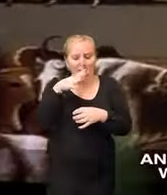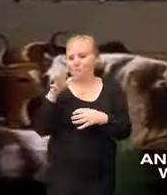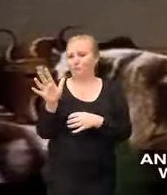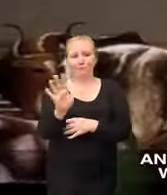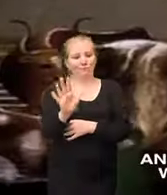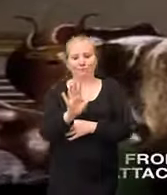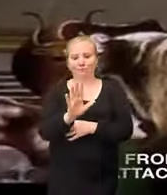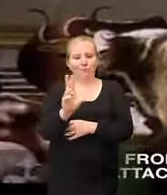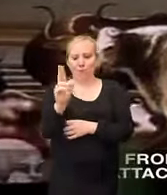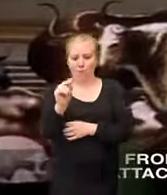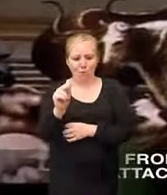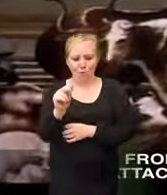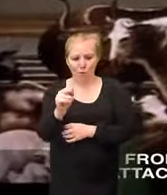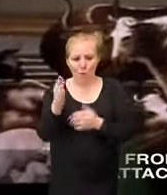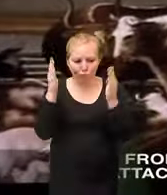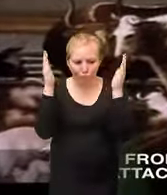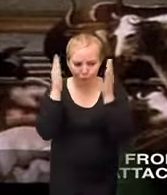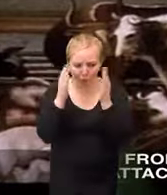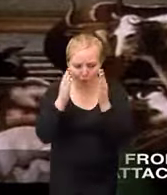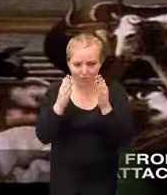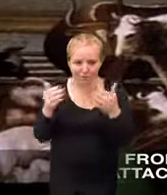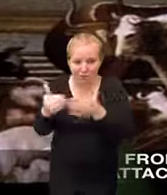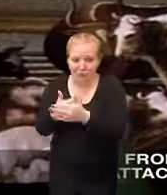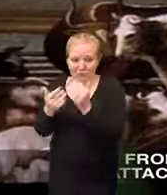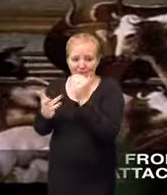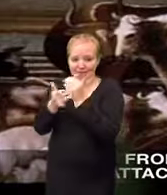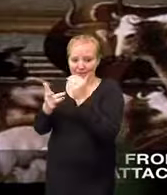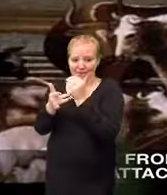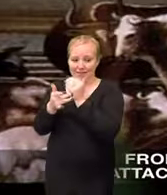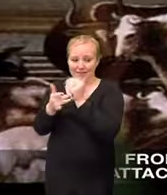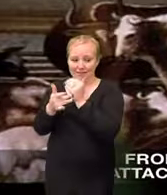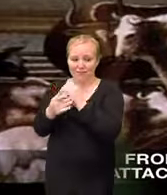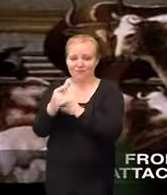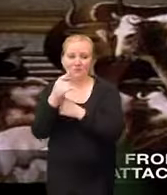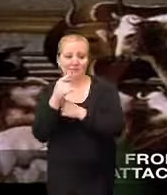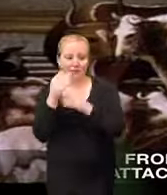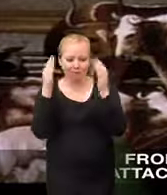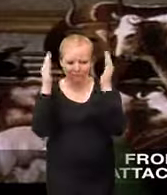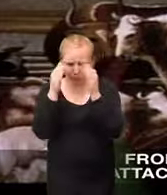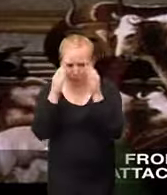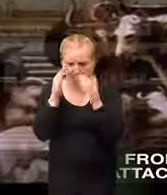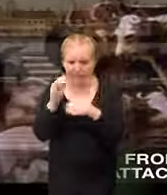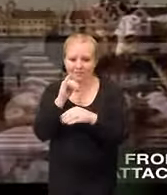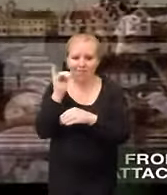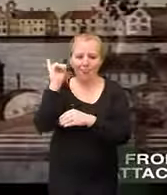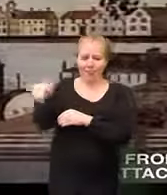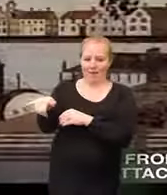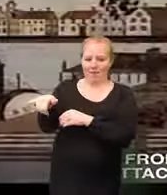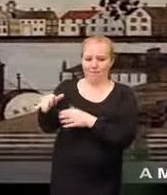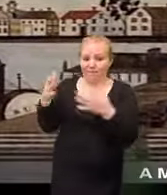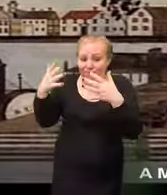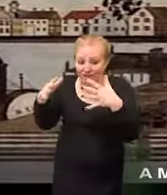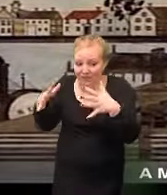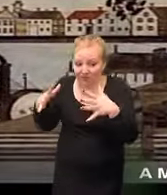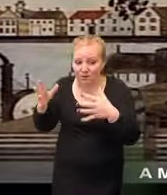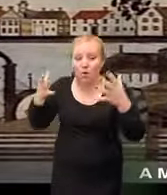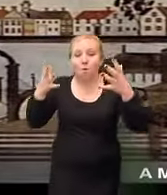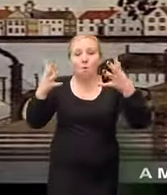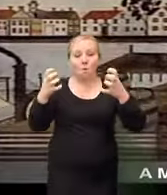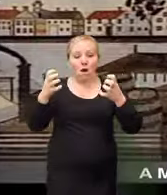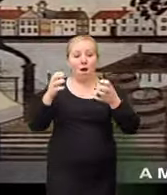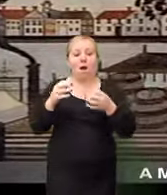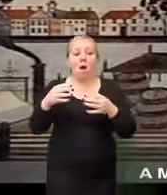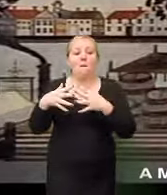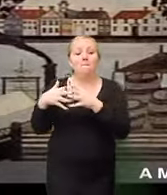wrenching of America from its pleasant agrarian attachments into a mercantile